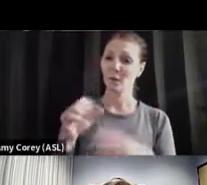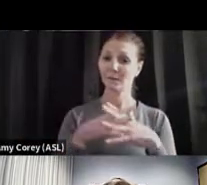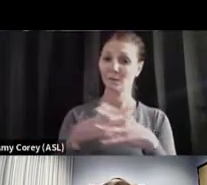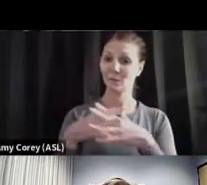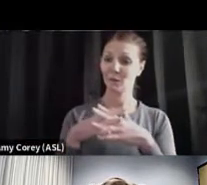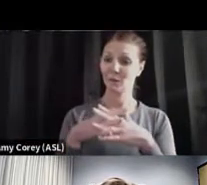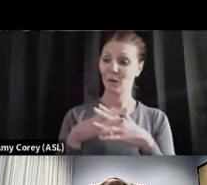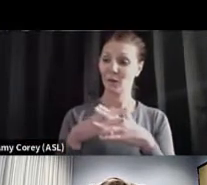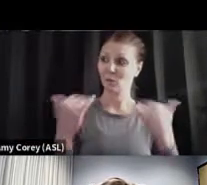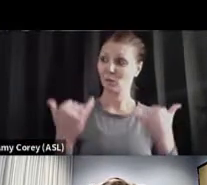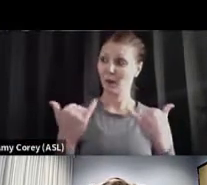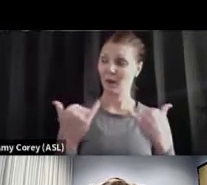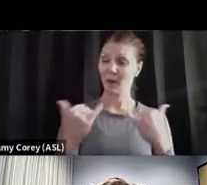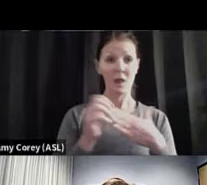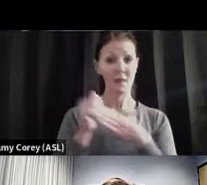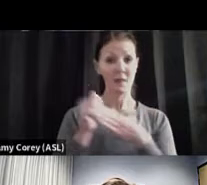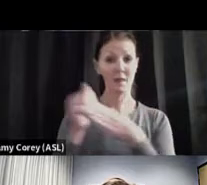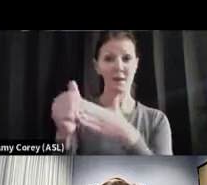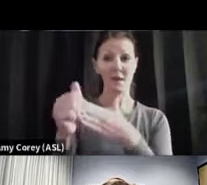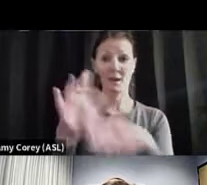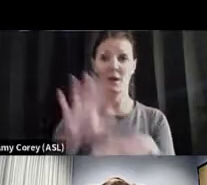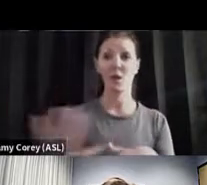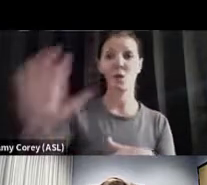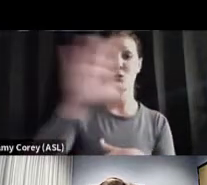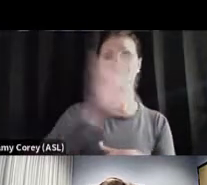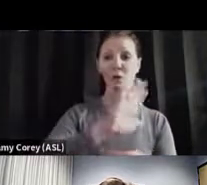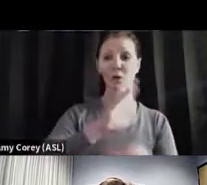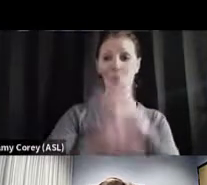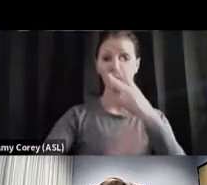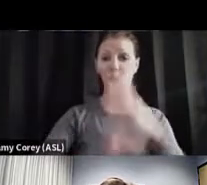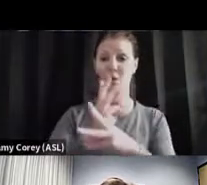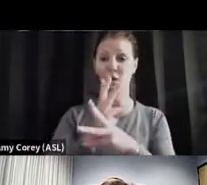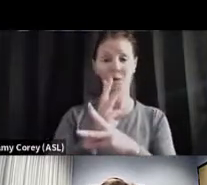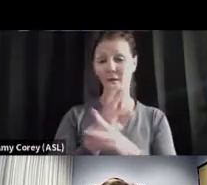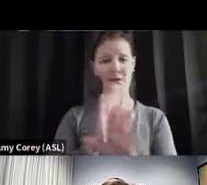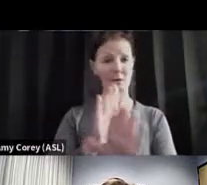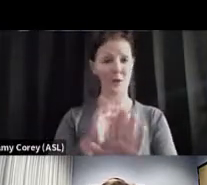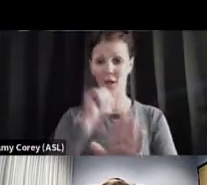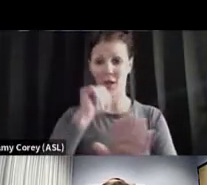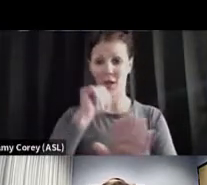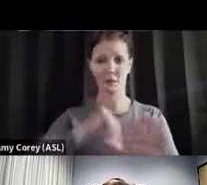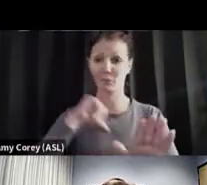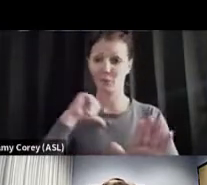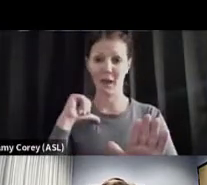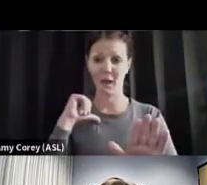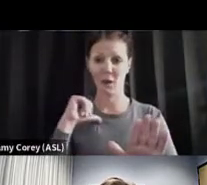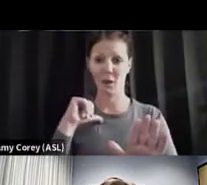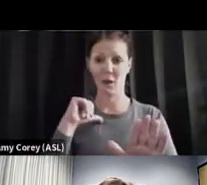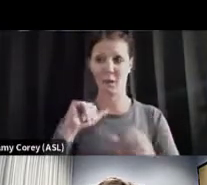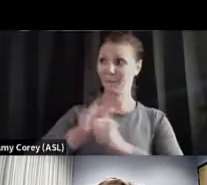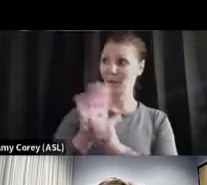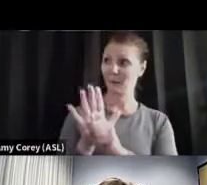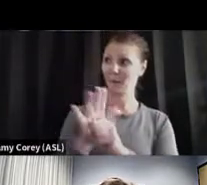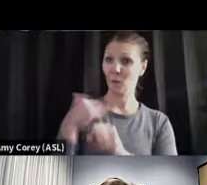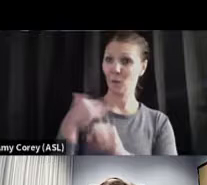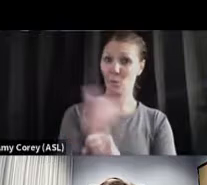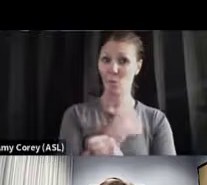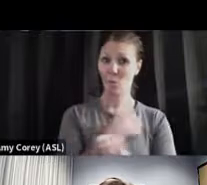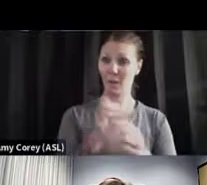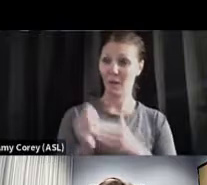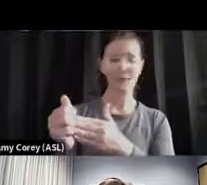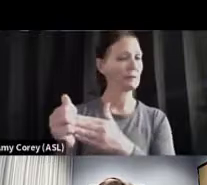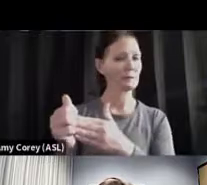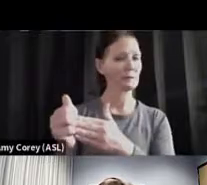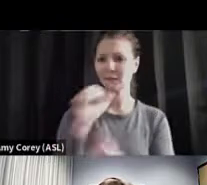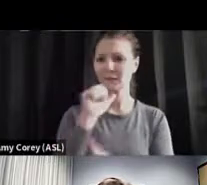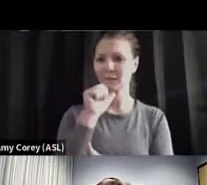And this is not something we're proud of, that we're leading the world in a pandemic for many, many reasons. But here are